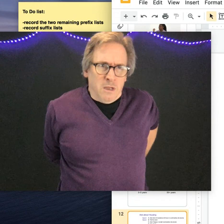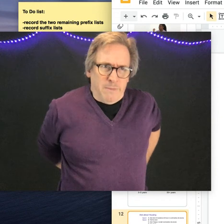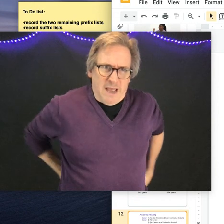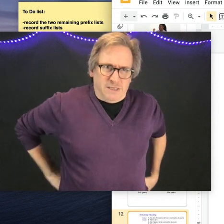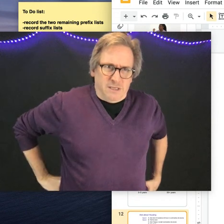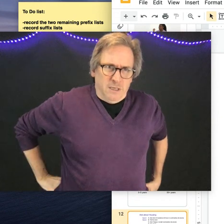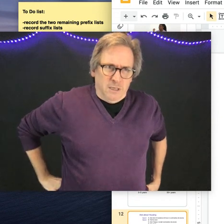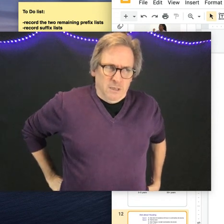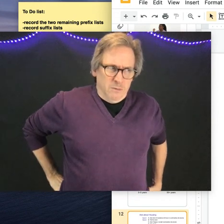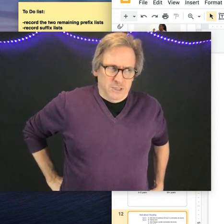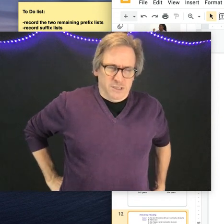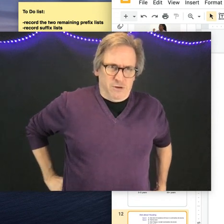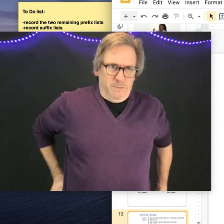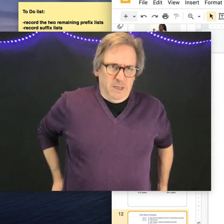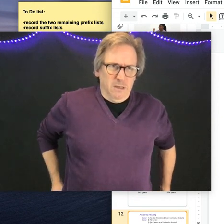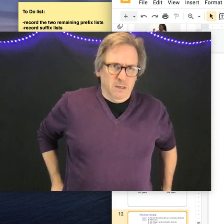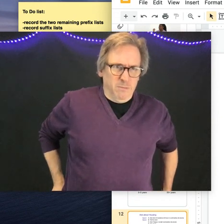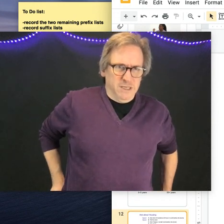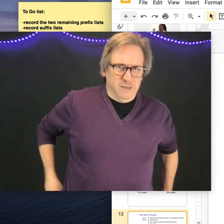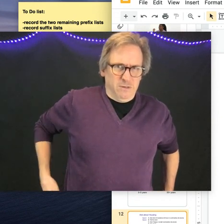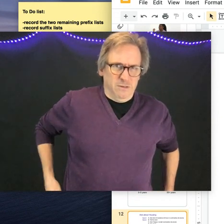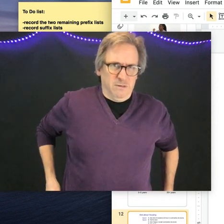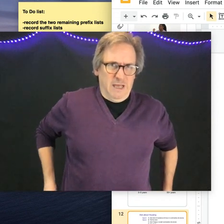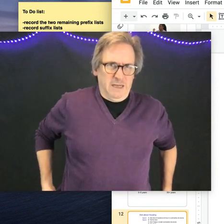past, which is creepy.